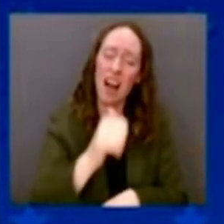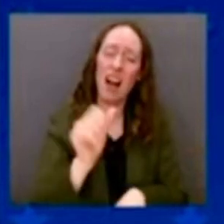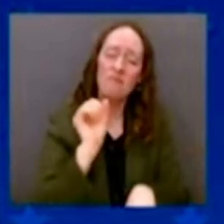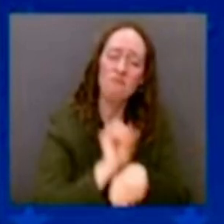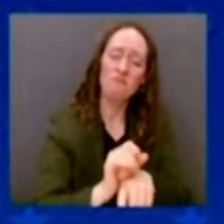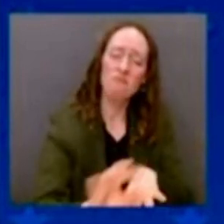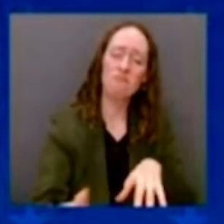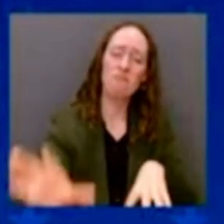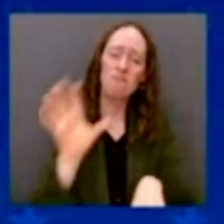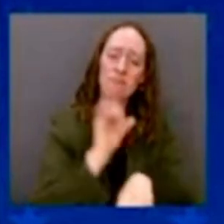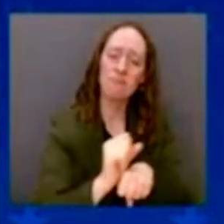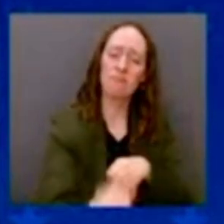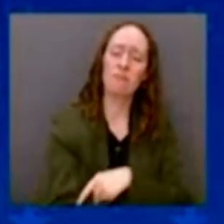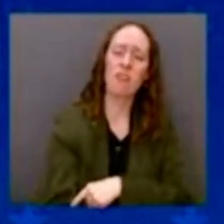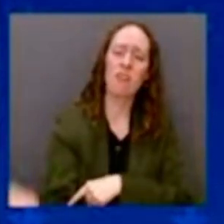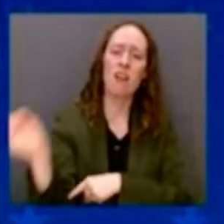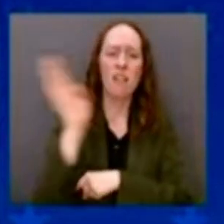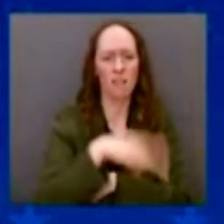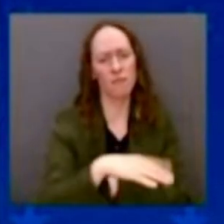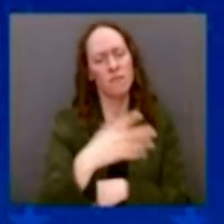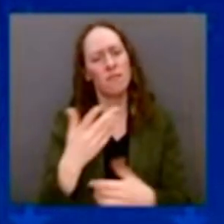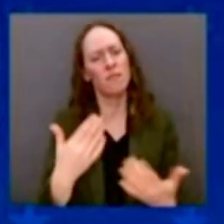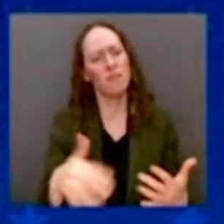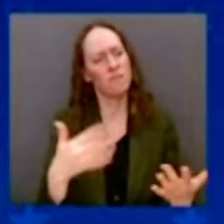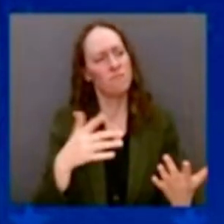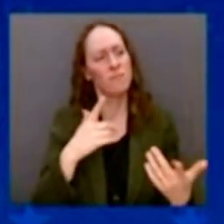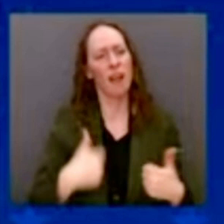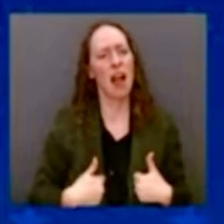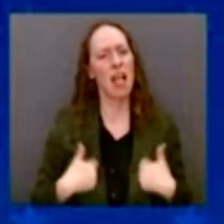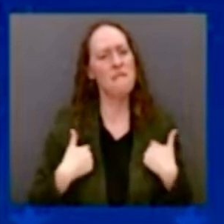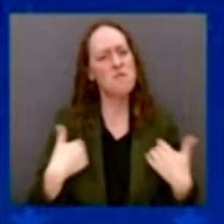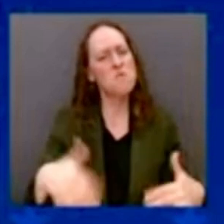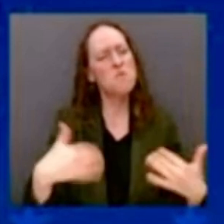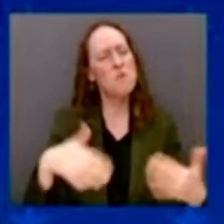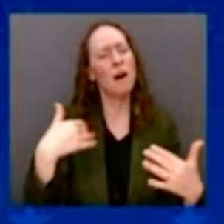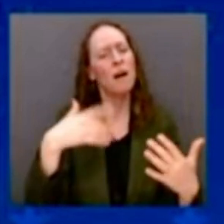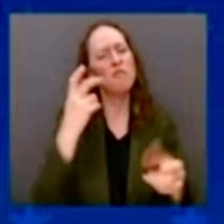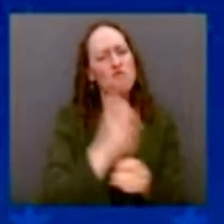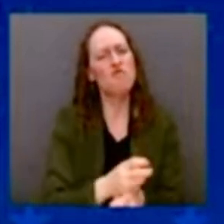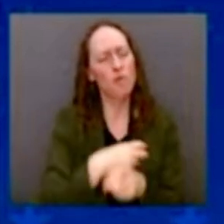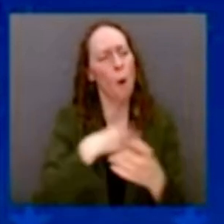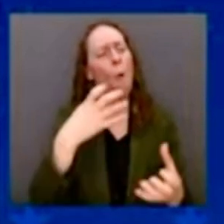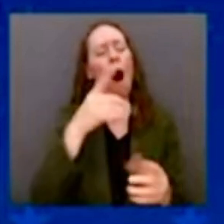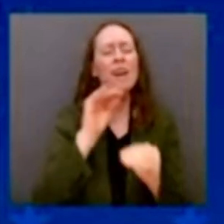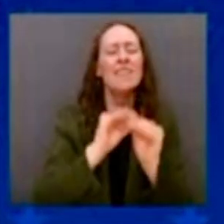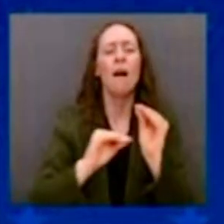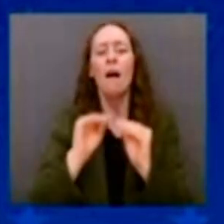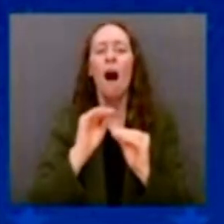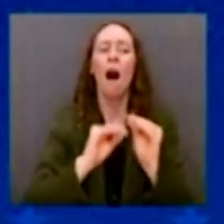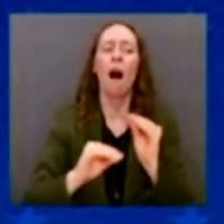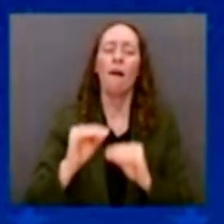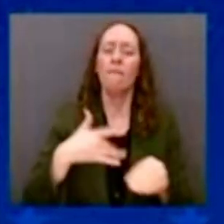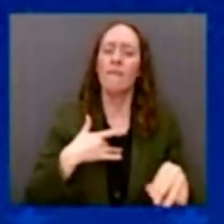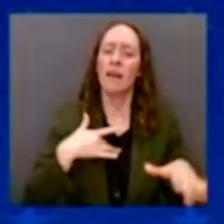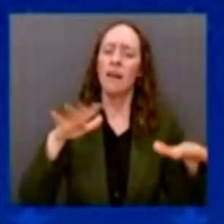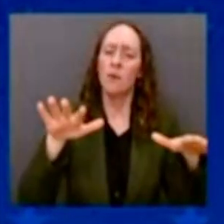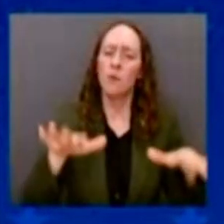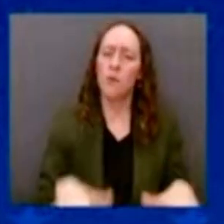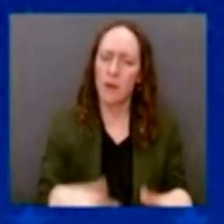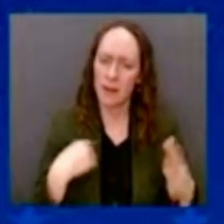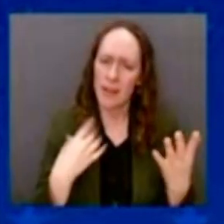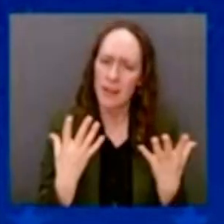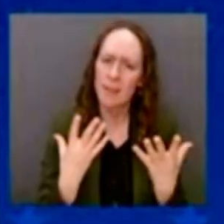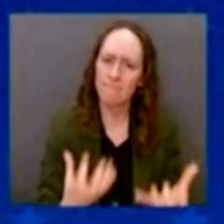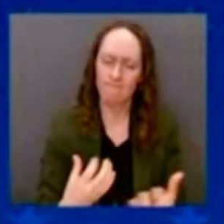have just a little bit of breathing room. So my budget reflects what we can do to lift the burden on hardworking Americans.